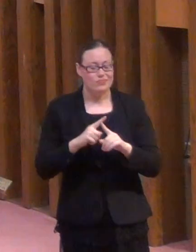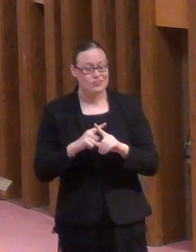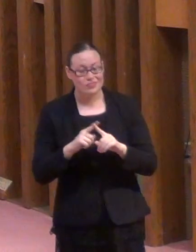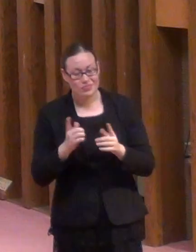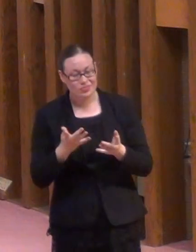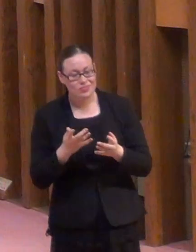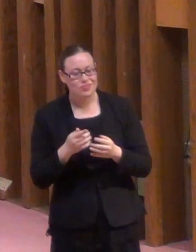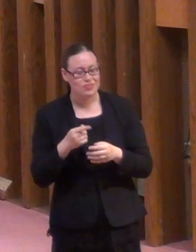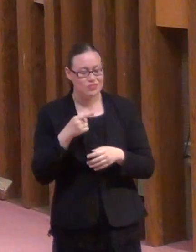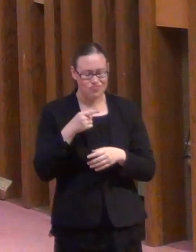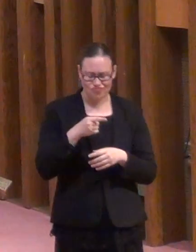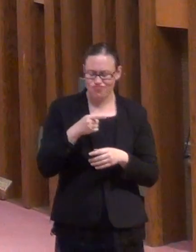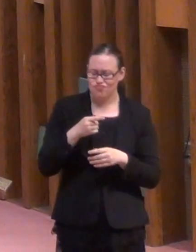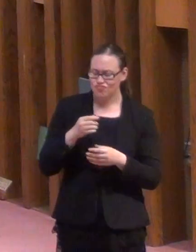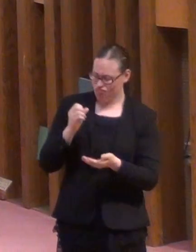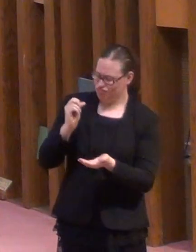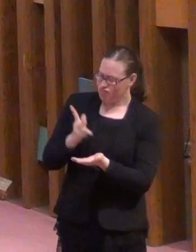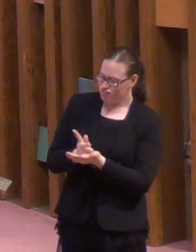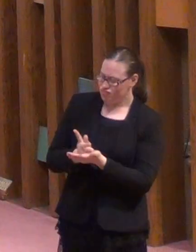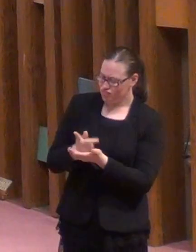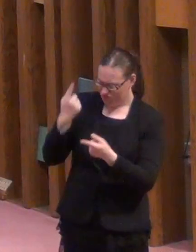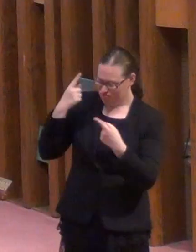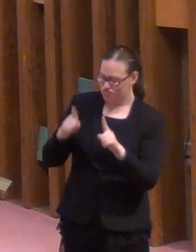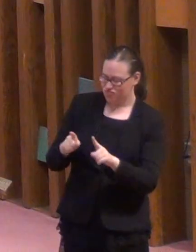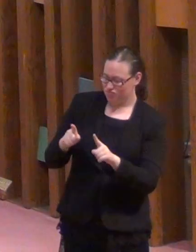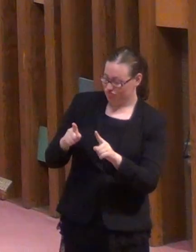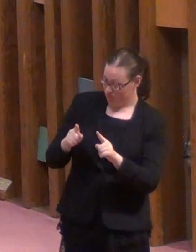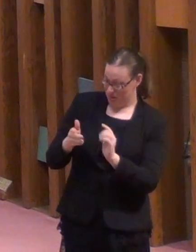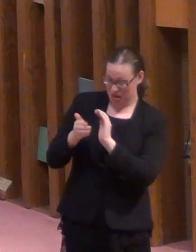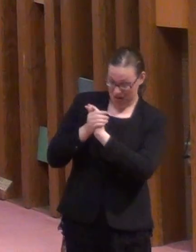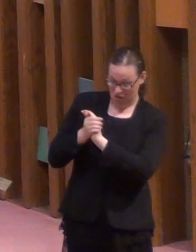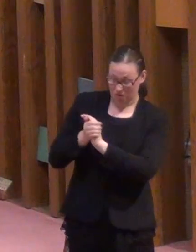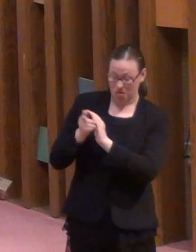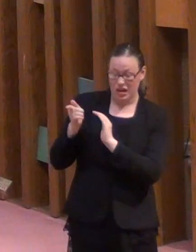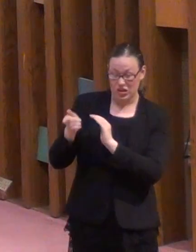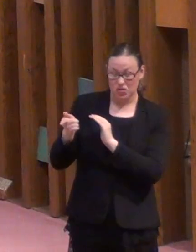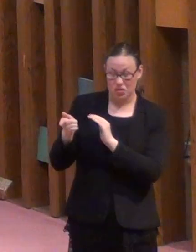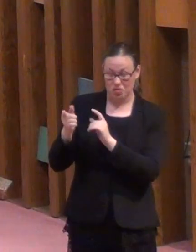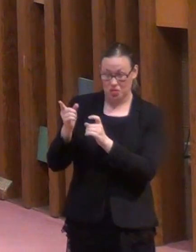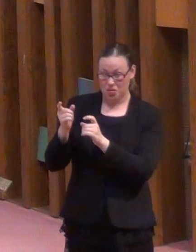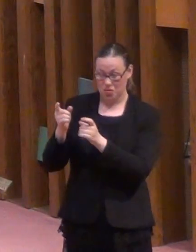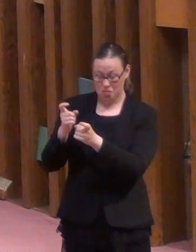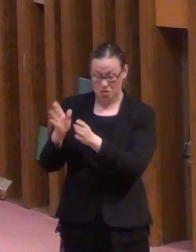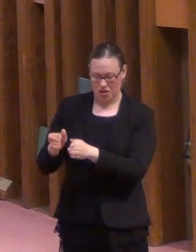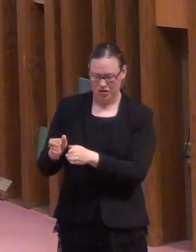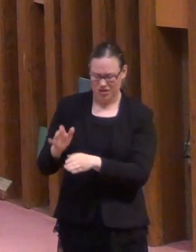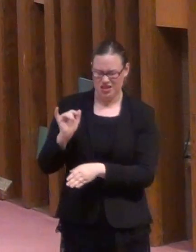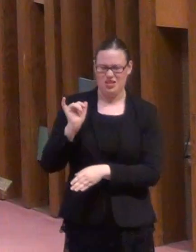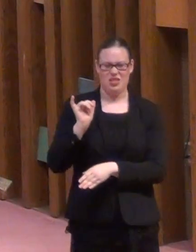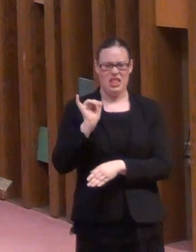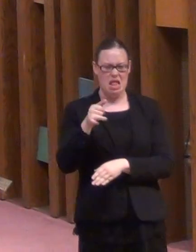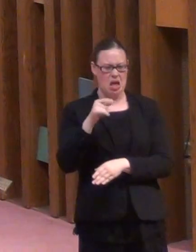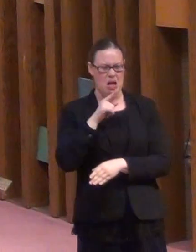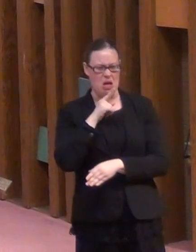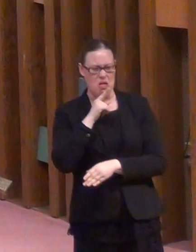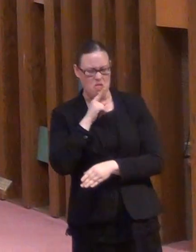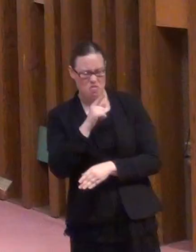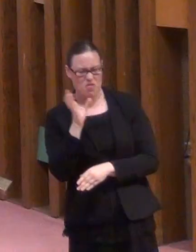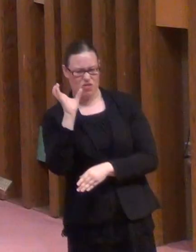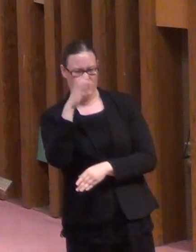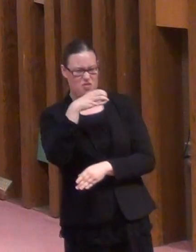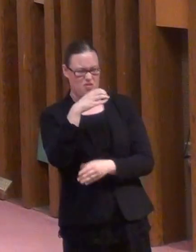instead, he approves. He congratulates him. It's the other odd part of this story,